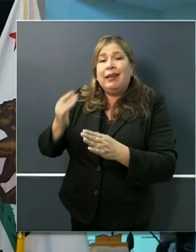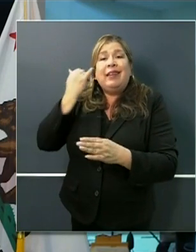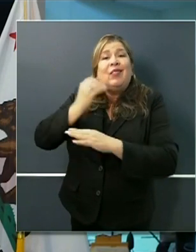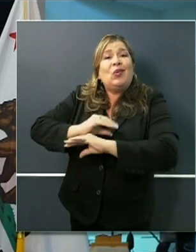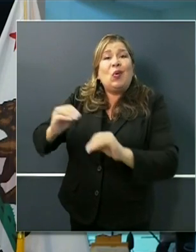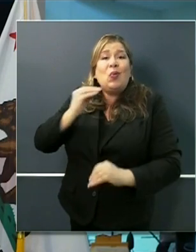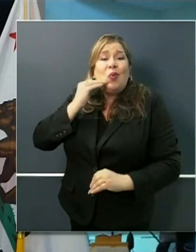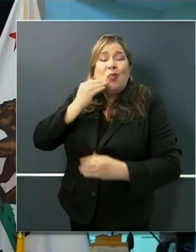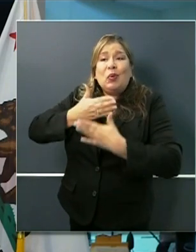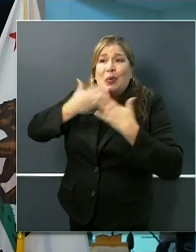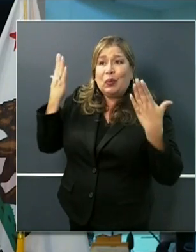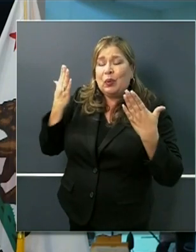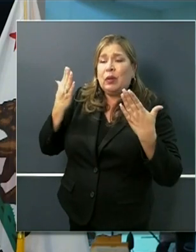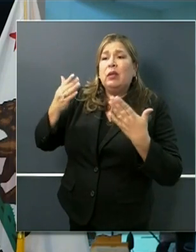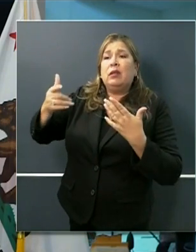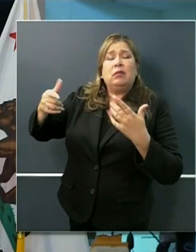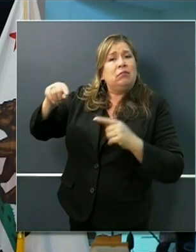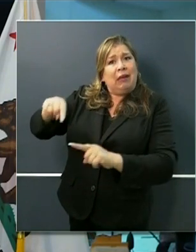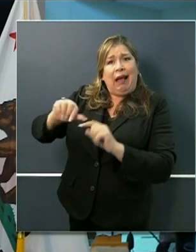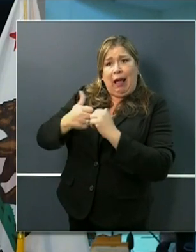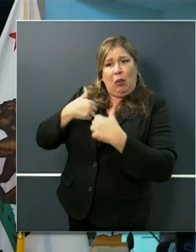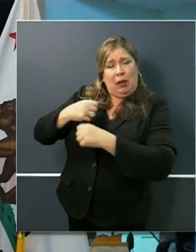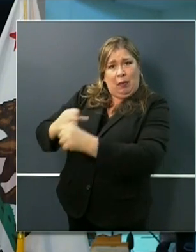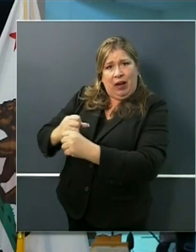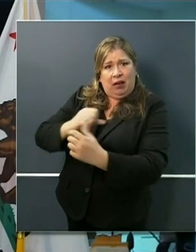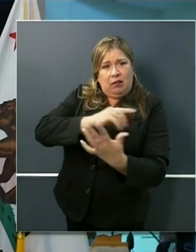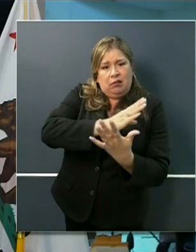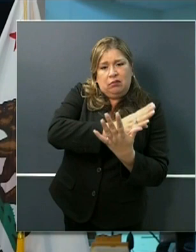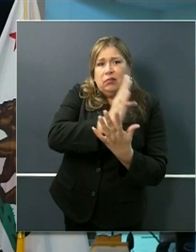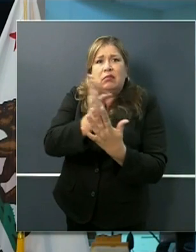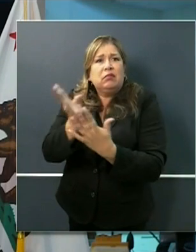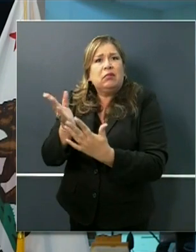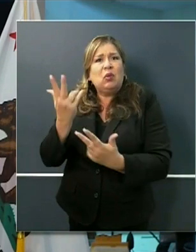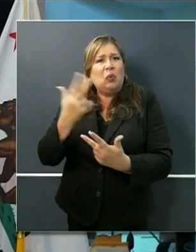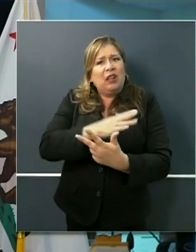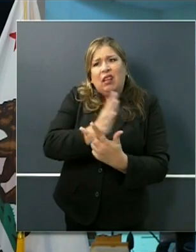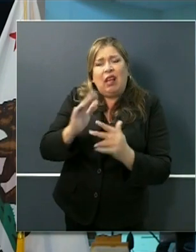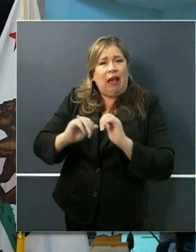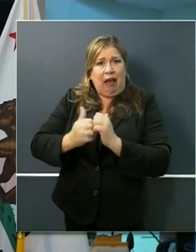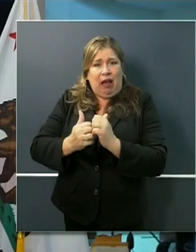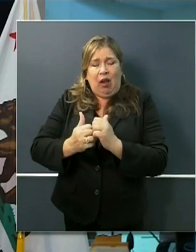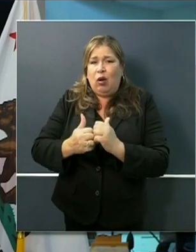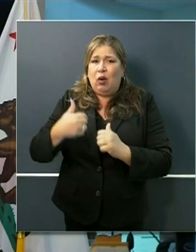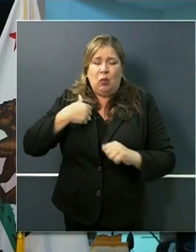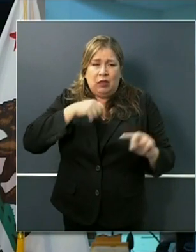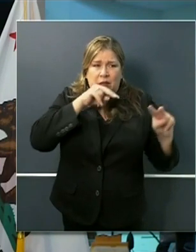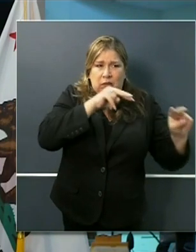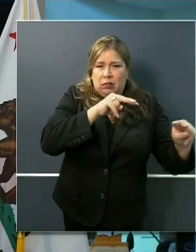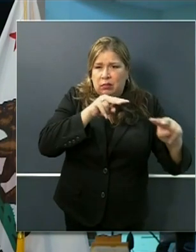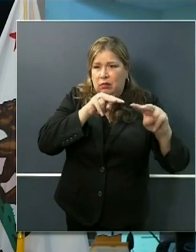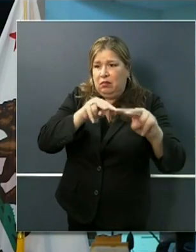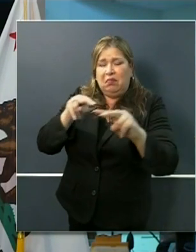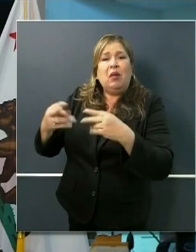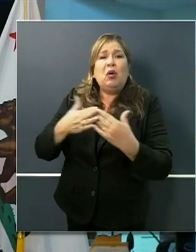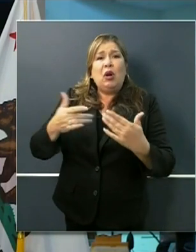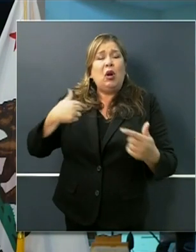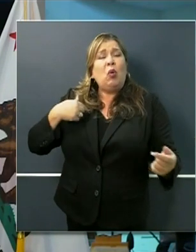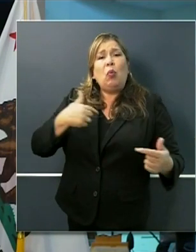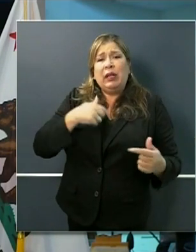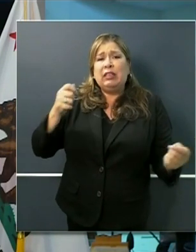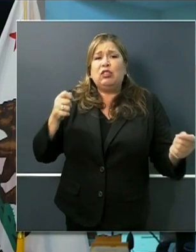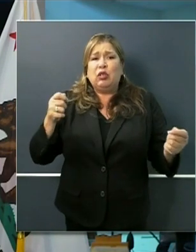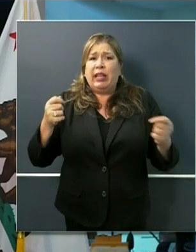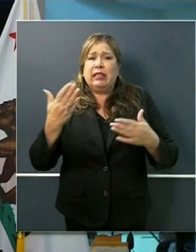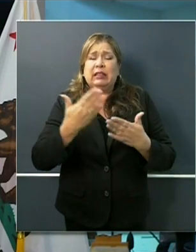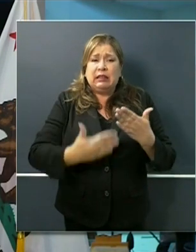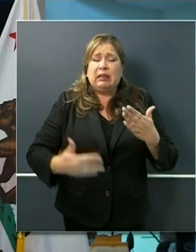to respond and therefore as we think about modifying our interventions we are still razor sharp on this population and making sure that we protect their health